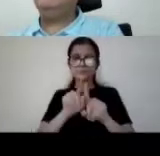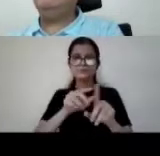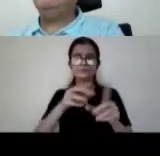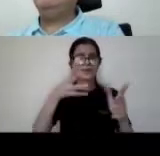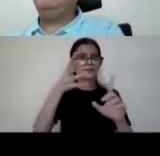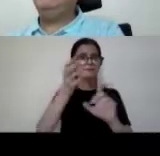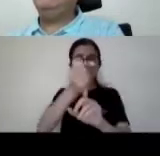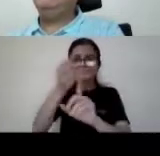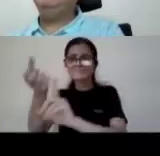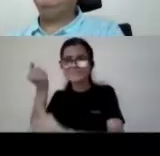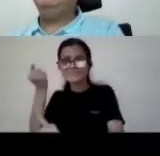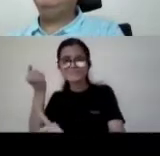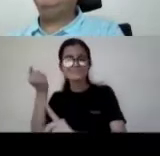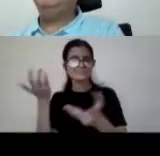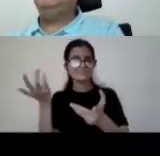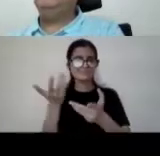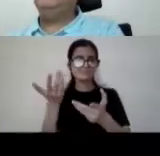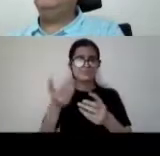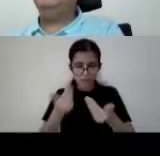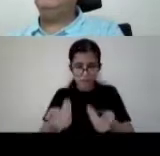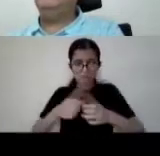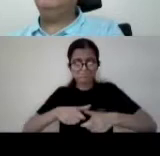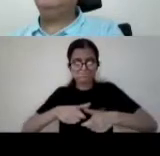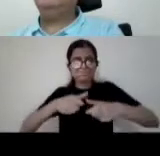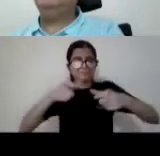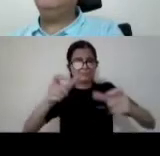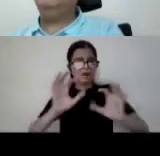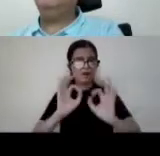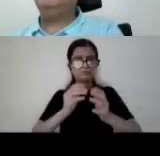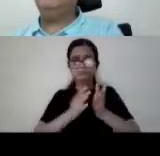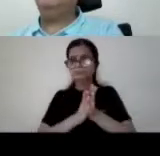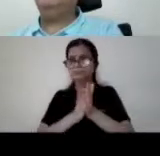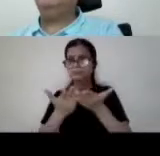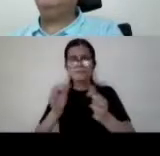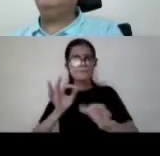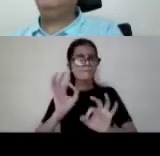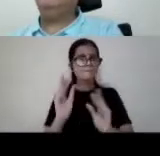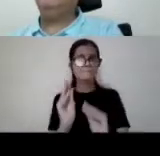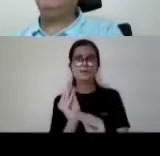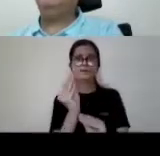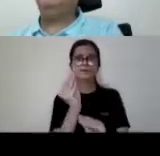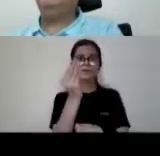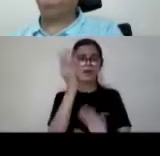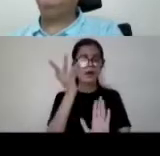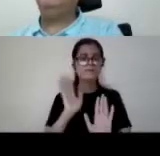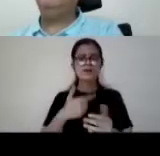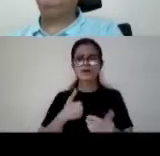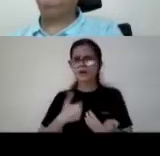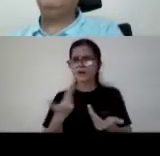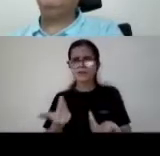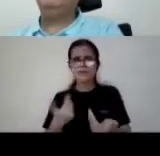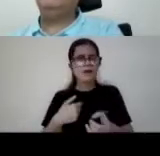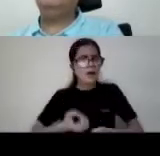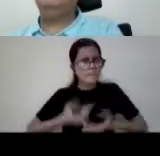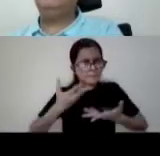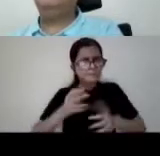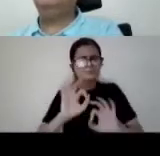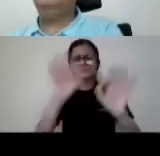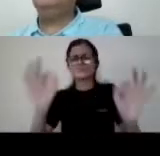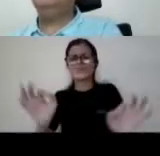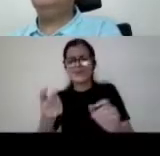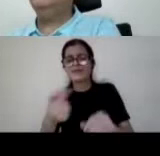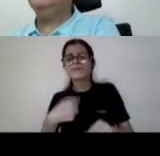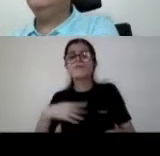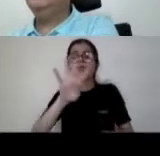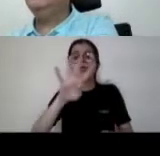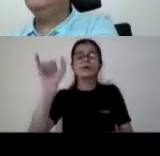increasing um this number is one which i'm never happy with we have about 46 000 type